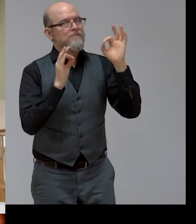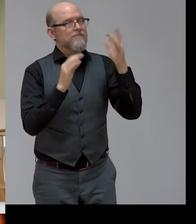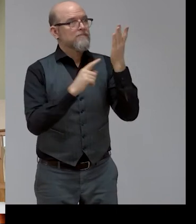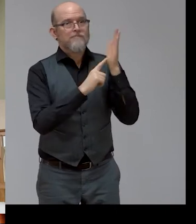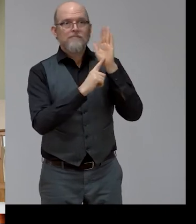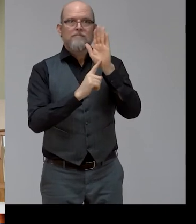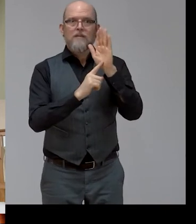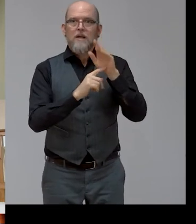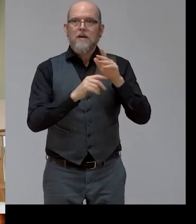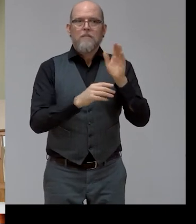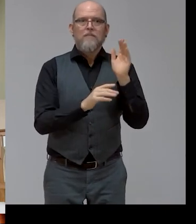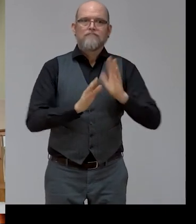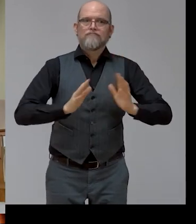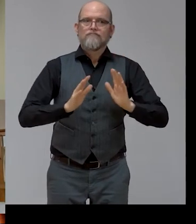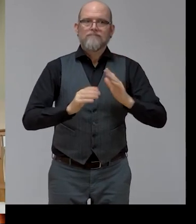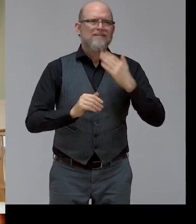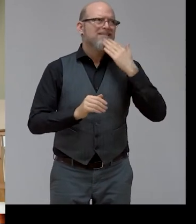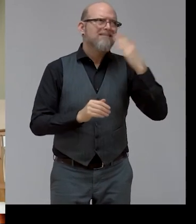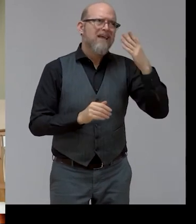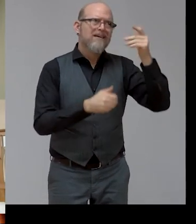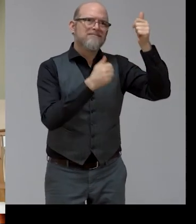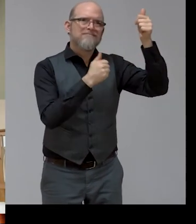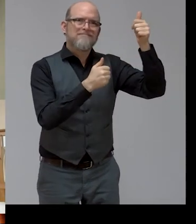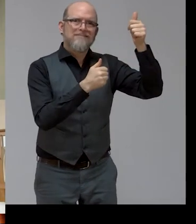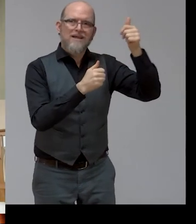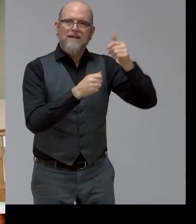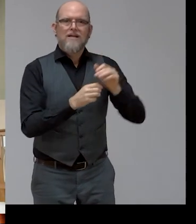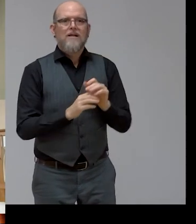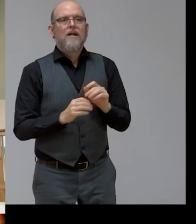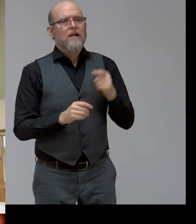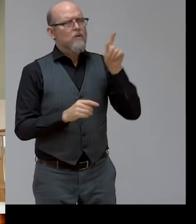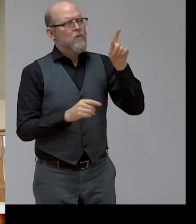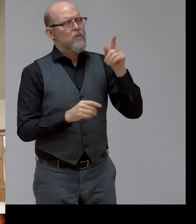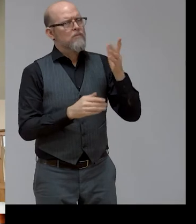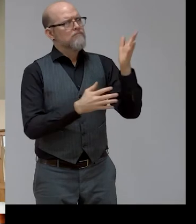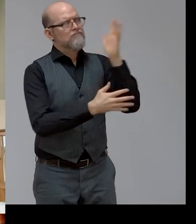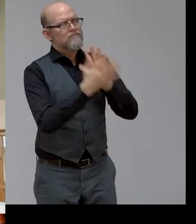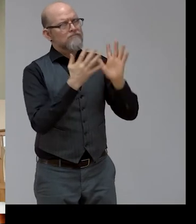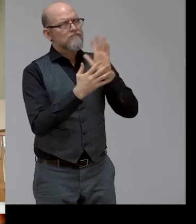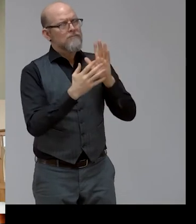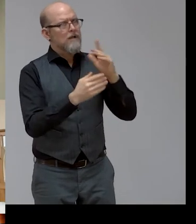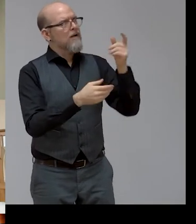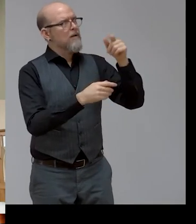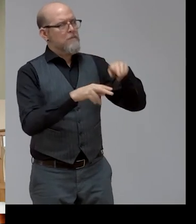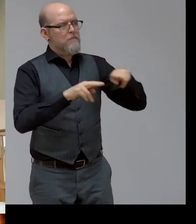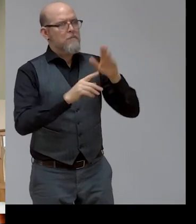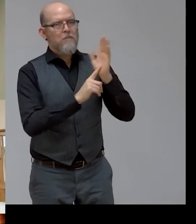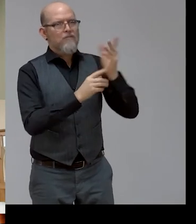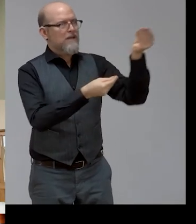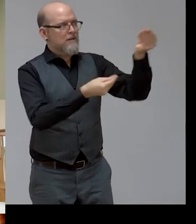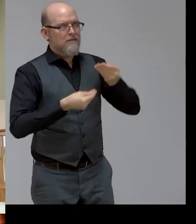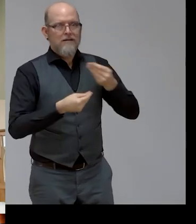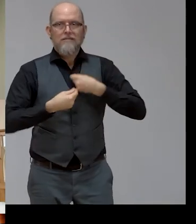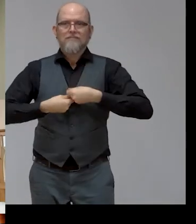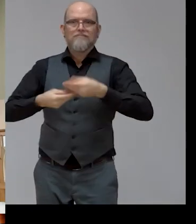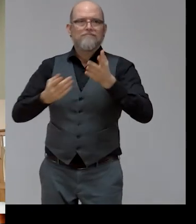Commissioner for making some of his time available to us and thank him for the important contribution to the